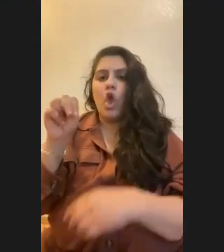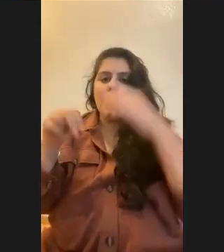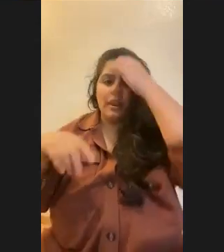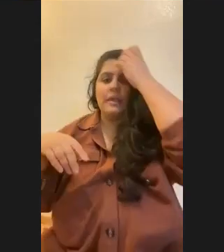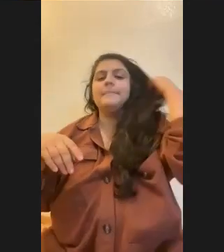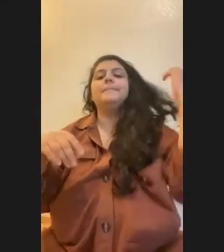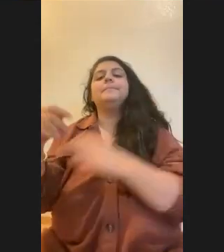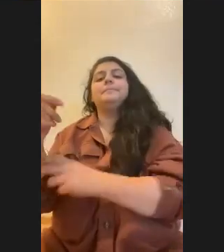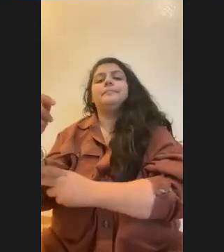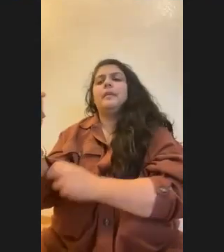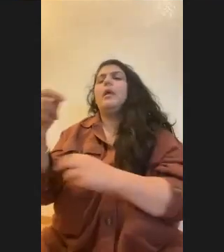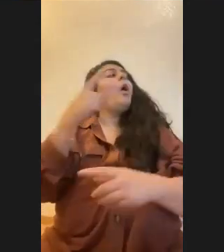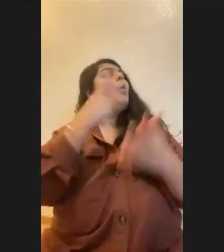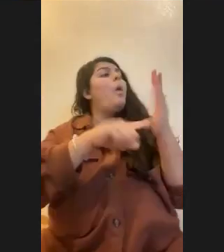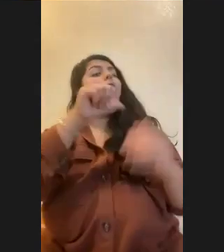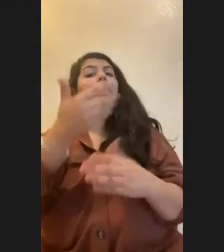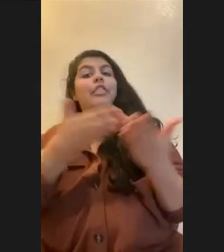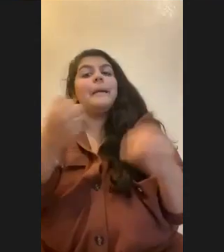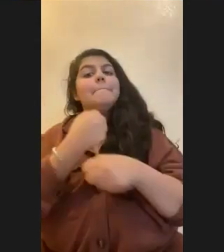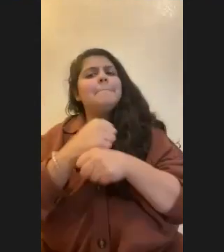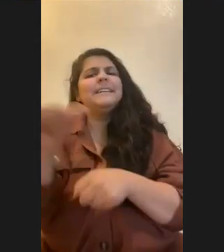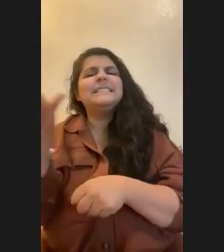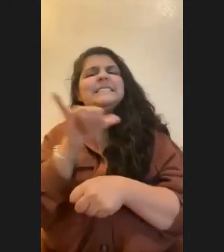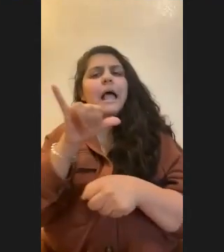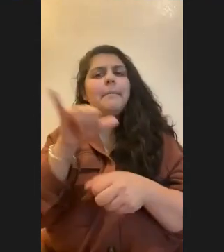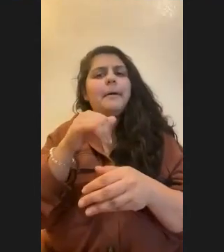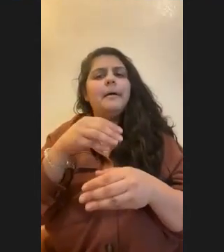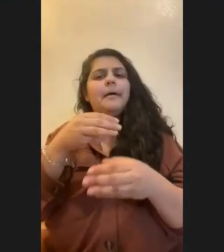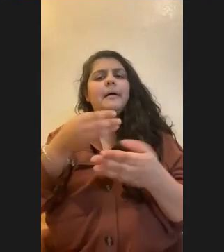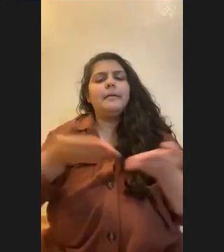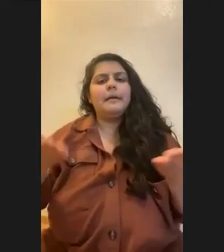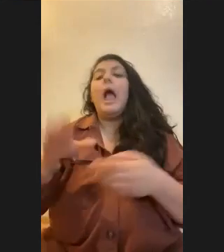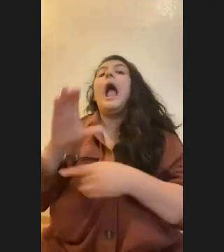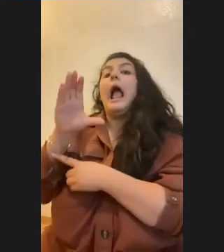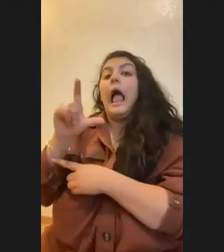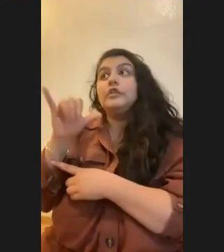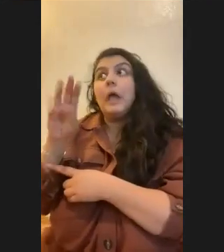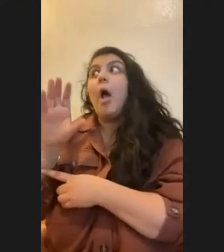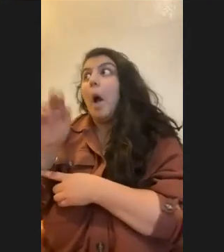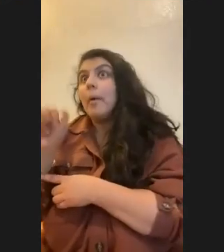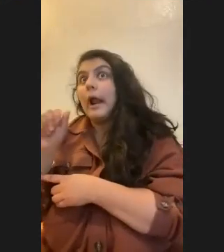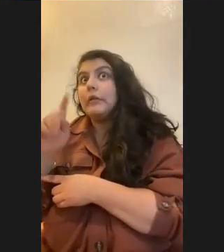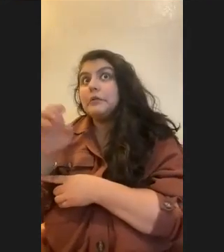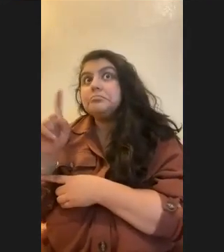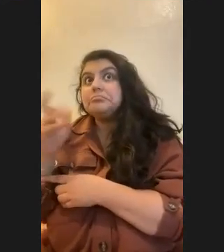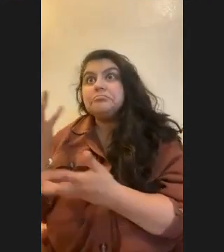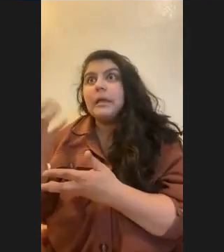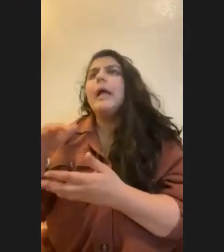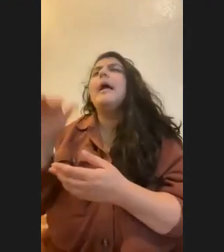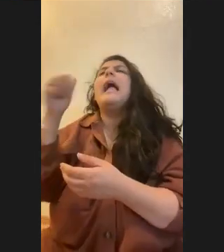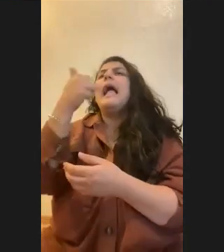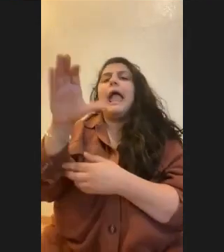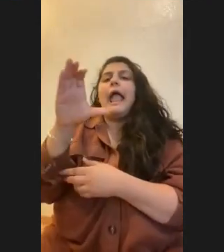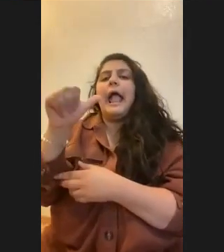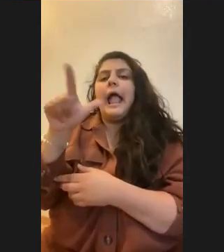things are made out of that same like stuff? Calcium carbonate. Um, any calcifying creature is going to